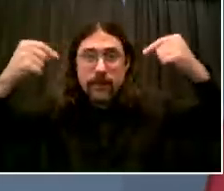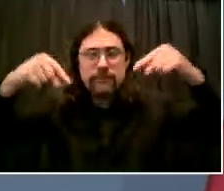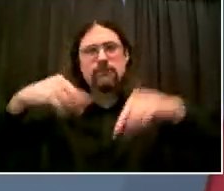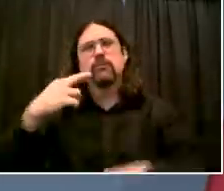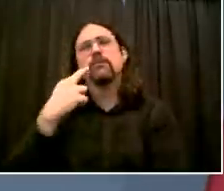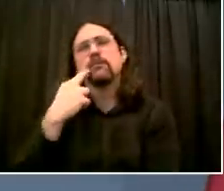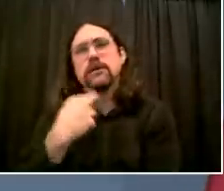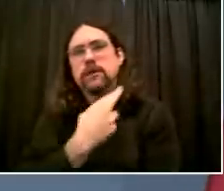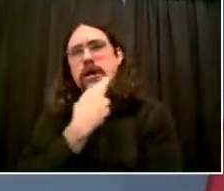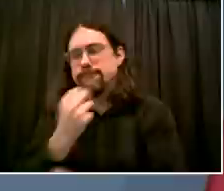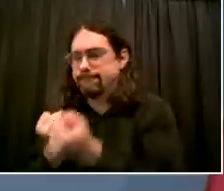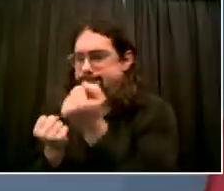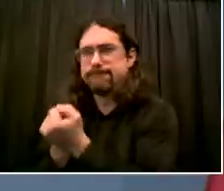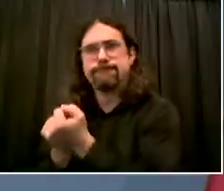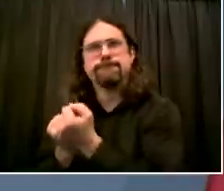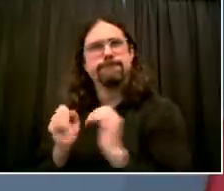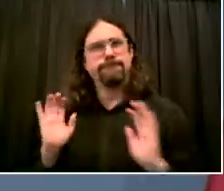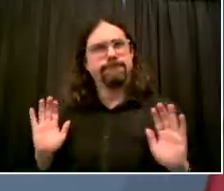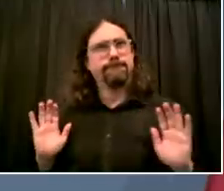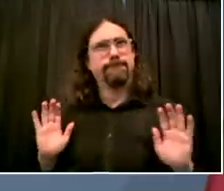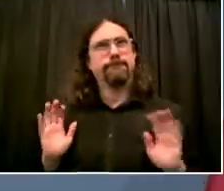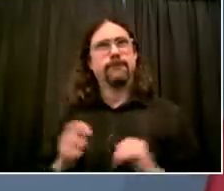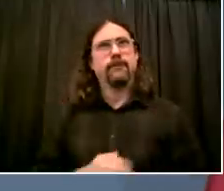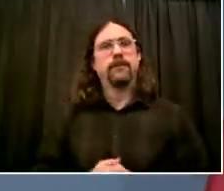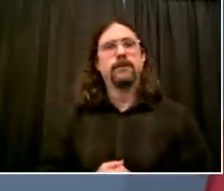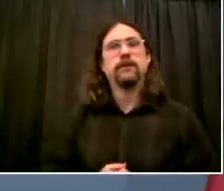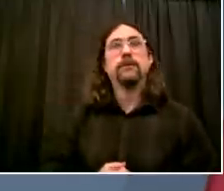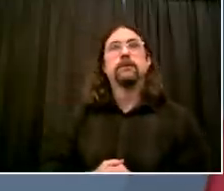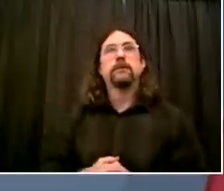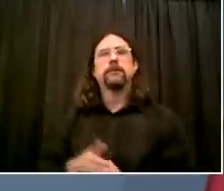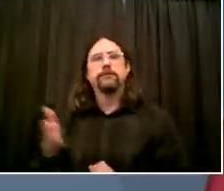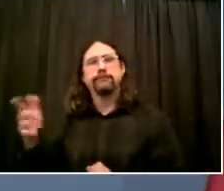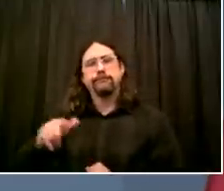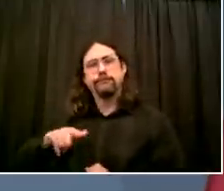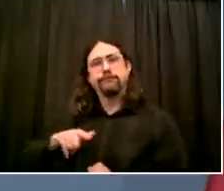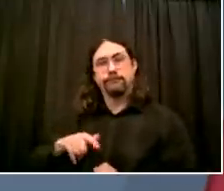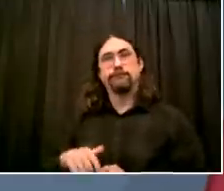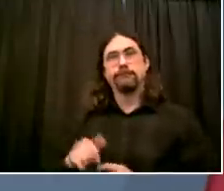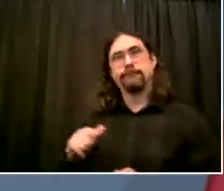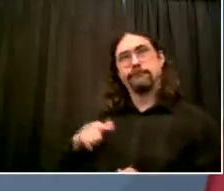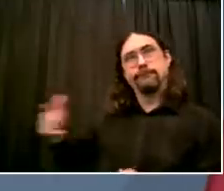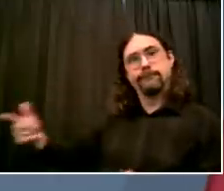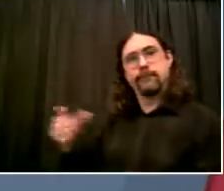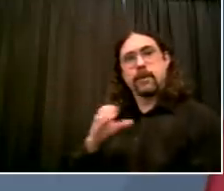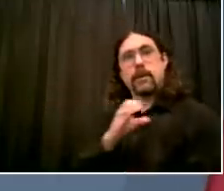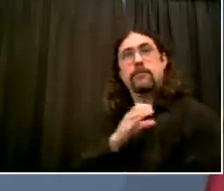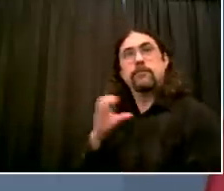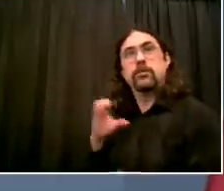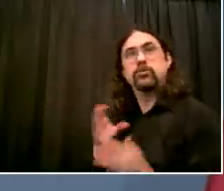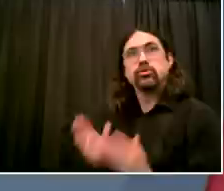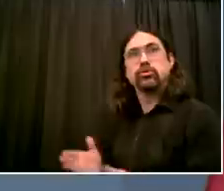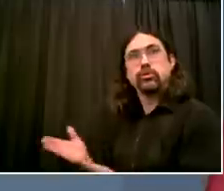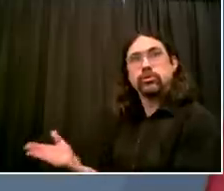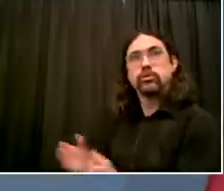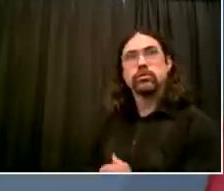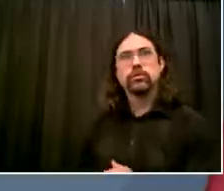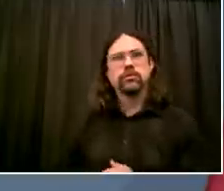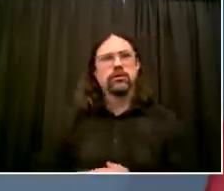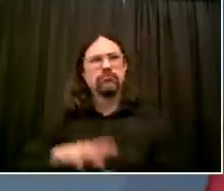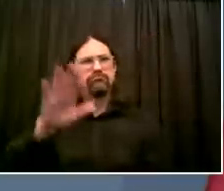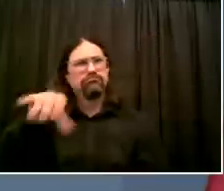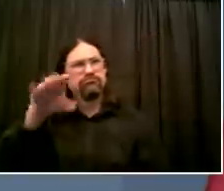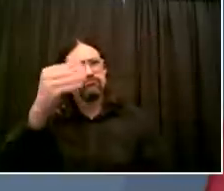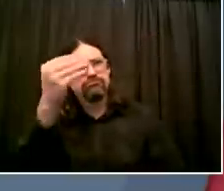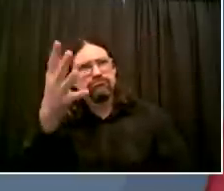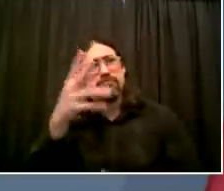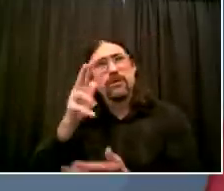for bus lanes, bike lanes, city bikes. So this is, I think, part of a development of something that's already been happening in the city. I think there's going to be some